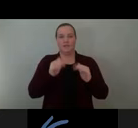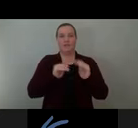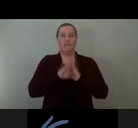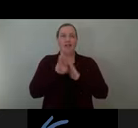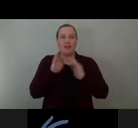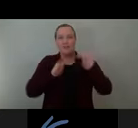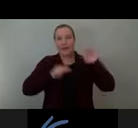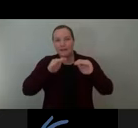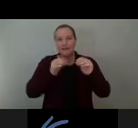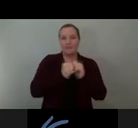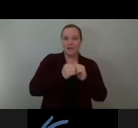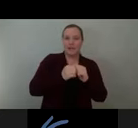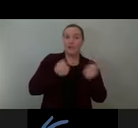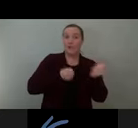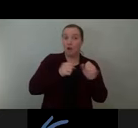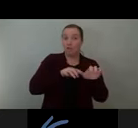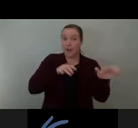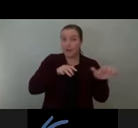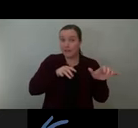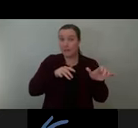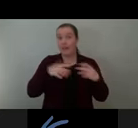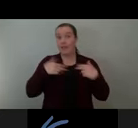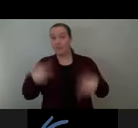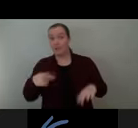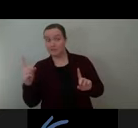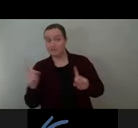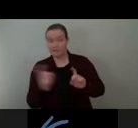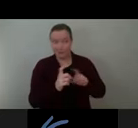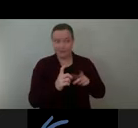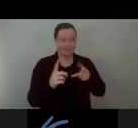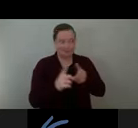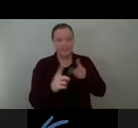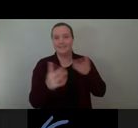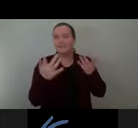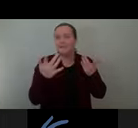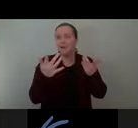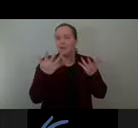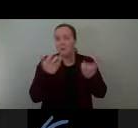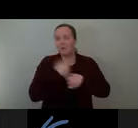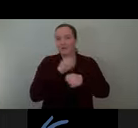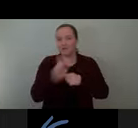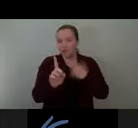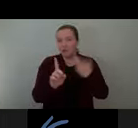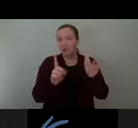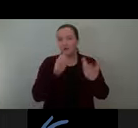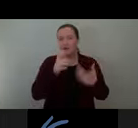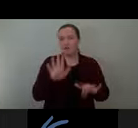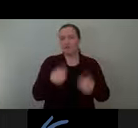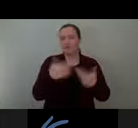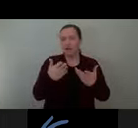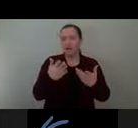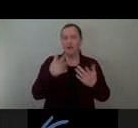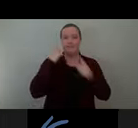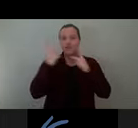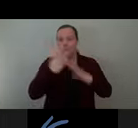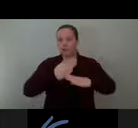to cross and go through. We want to make sure in our proposition not to create visual obstructions and to use the infrastructure